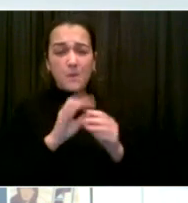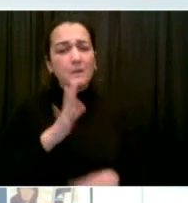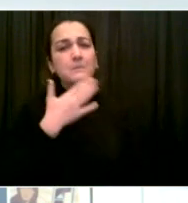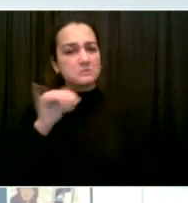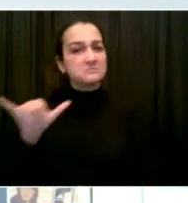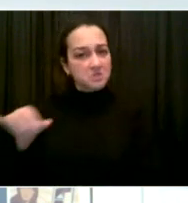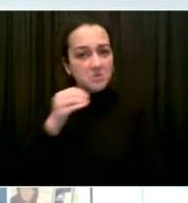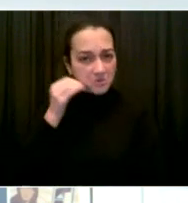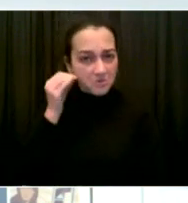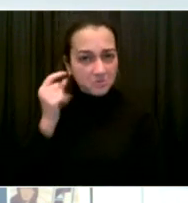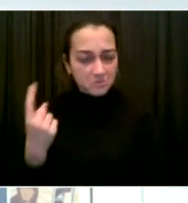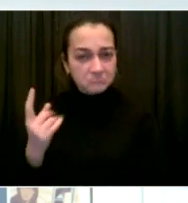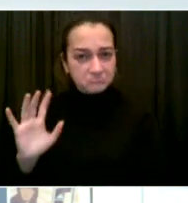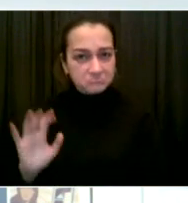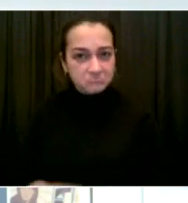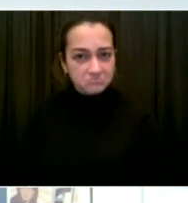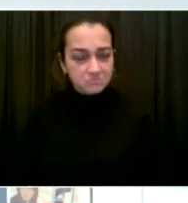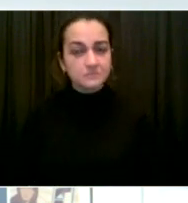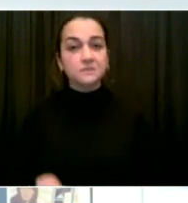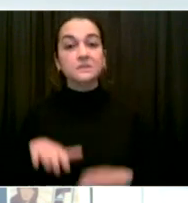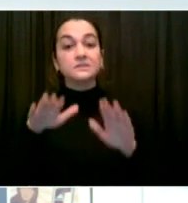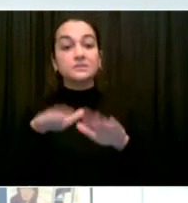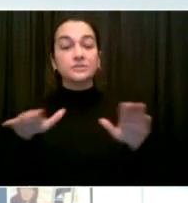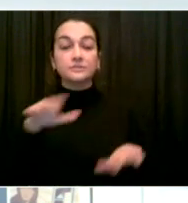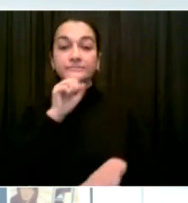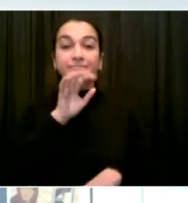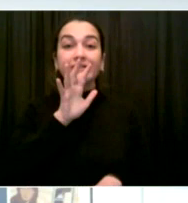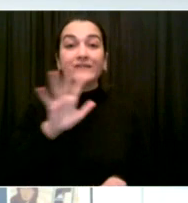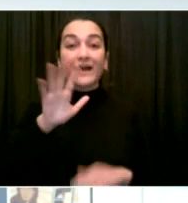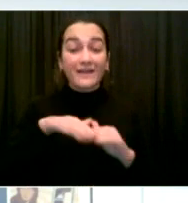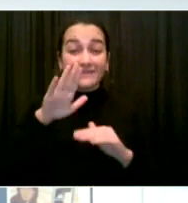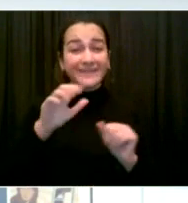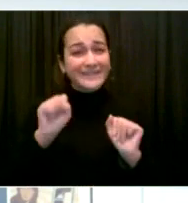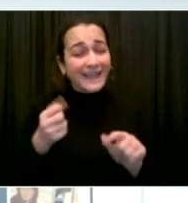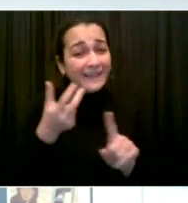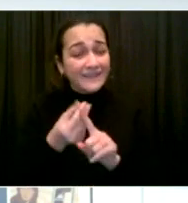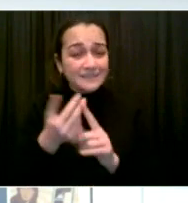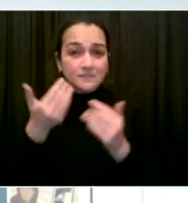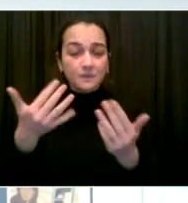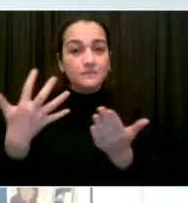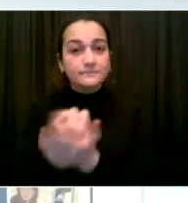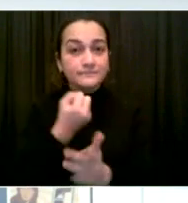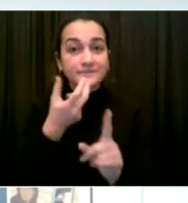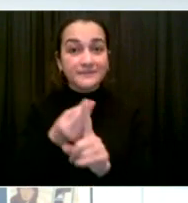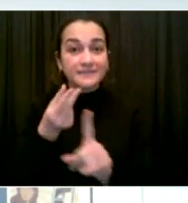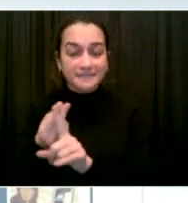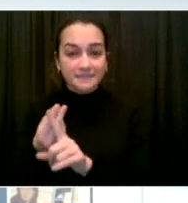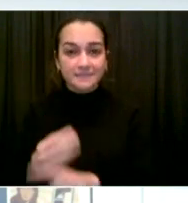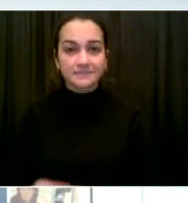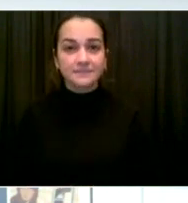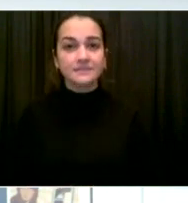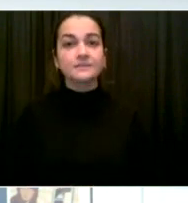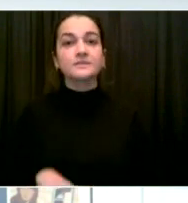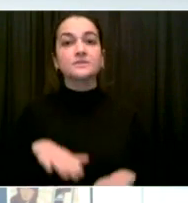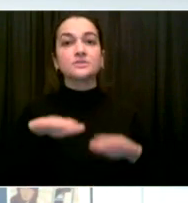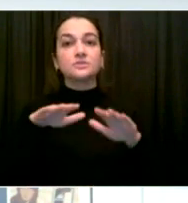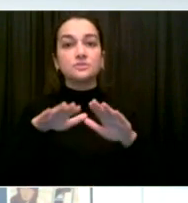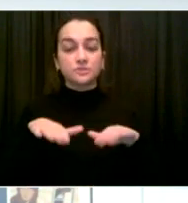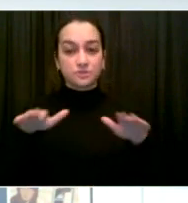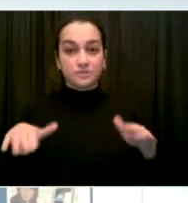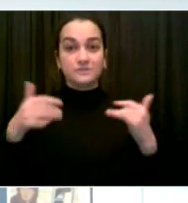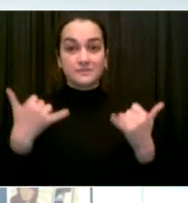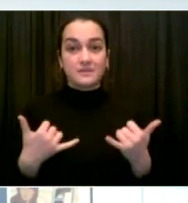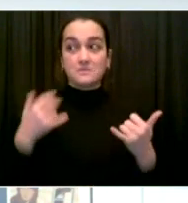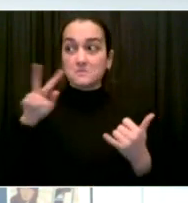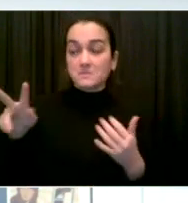across New York City. As the mayor mentioned, 600,000 New York City children are vaccinated with at least one